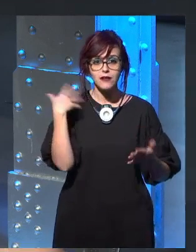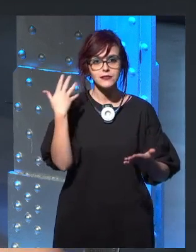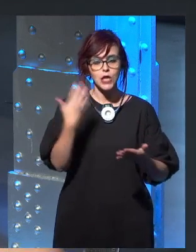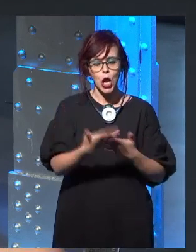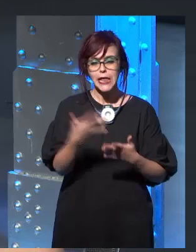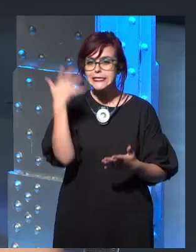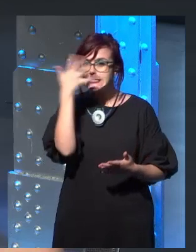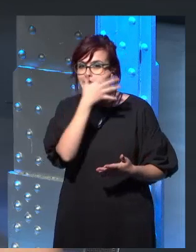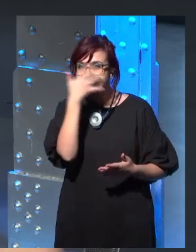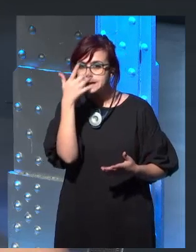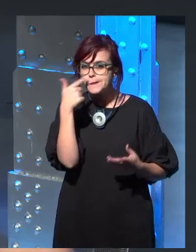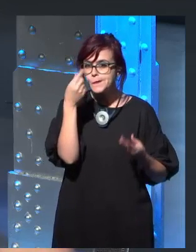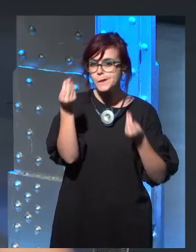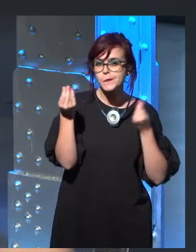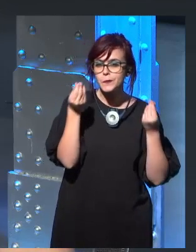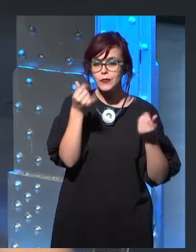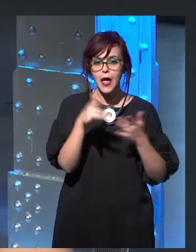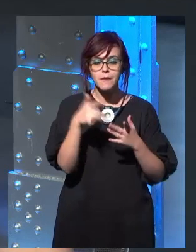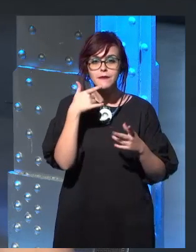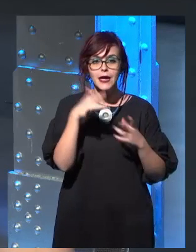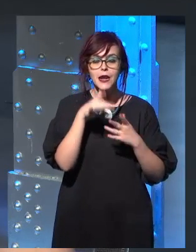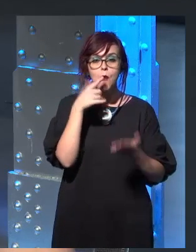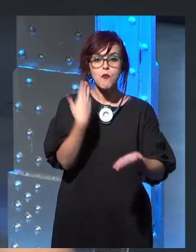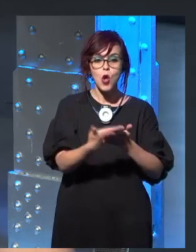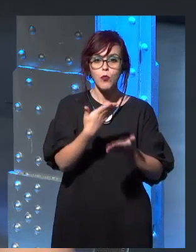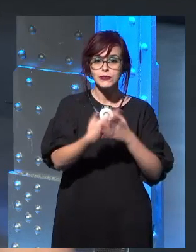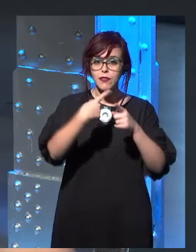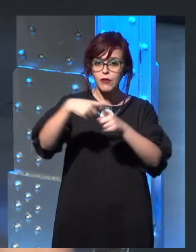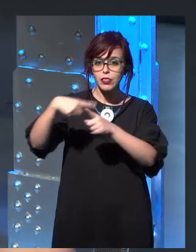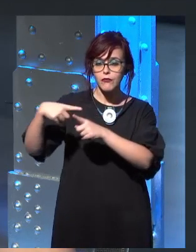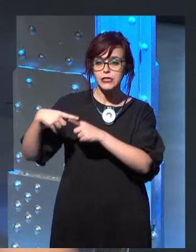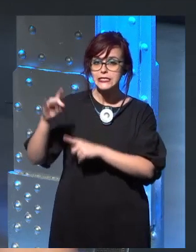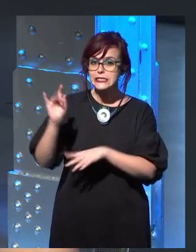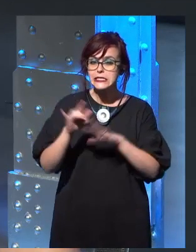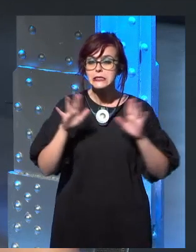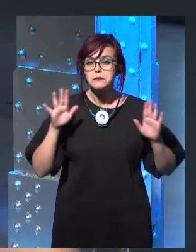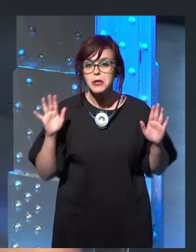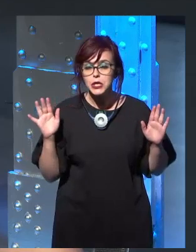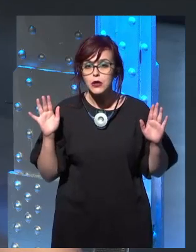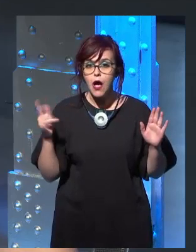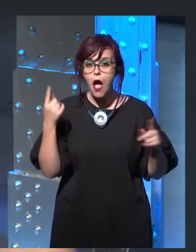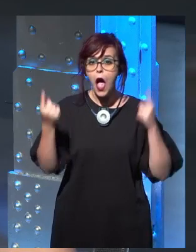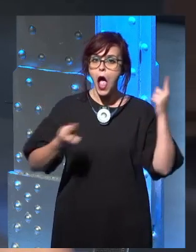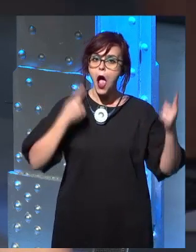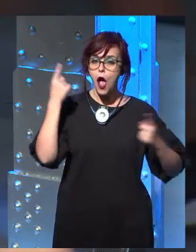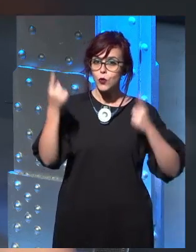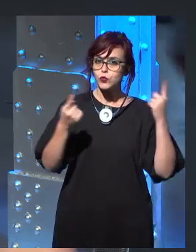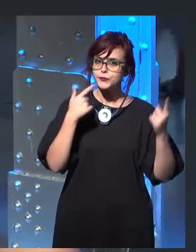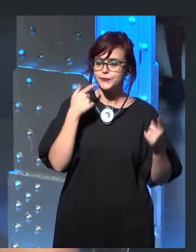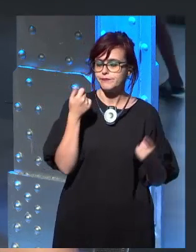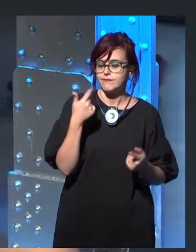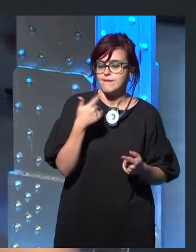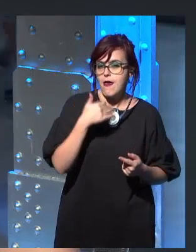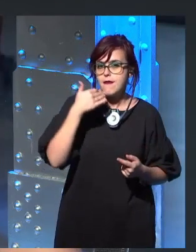all these proposals, and I think that's, from what we've seen, fairly unlikely, and, if any, but, uh, they certainly seem very keen to have